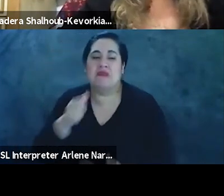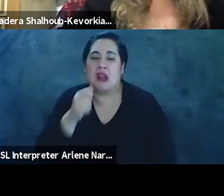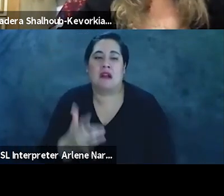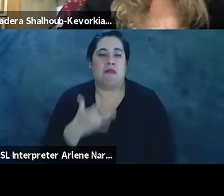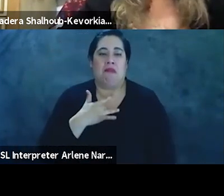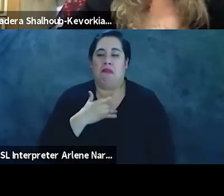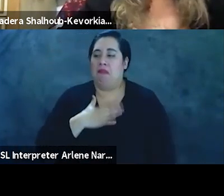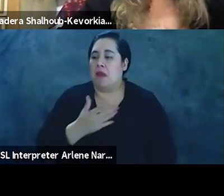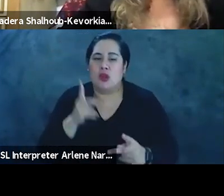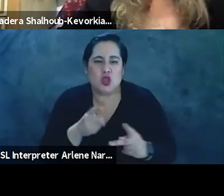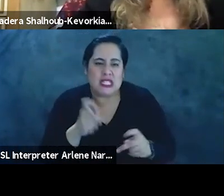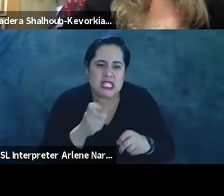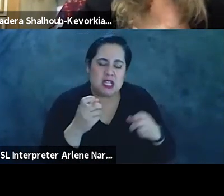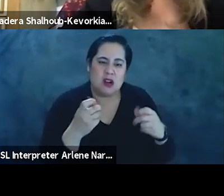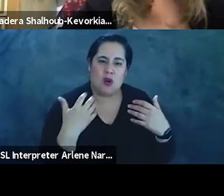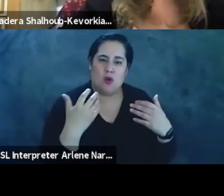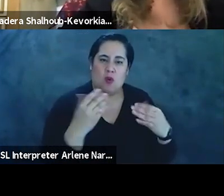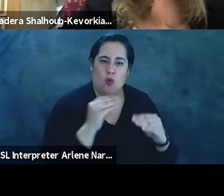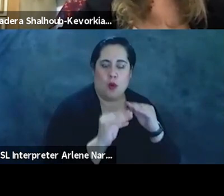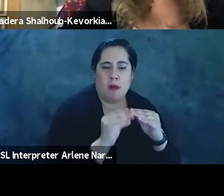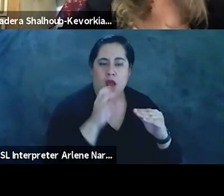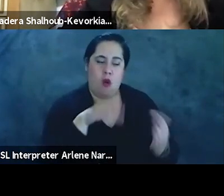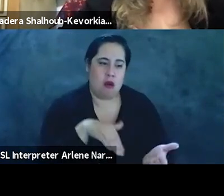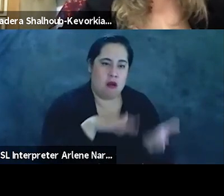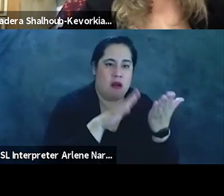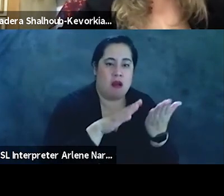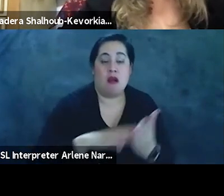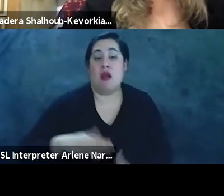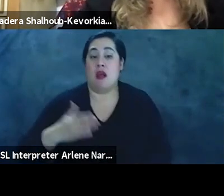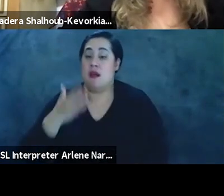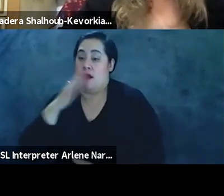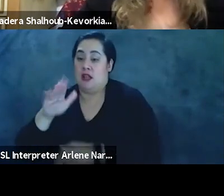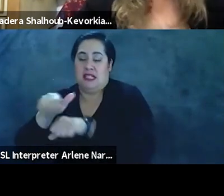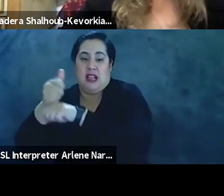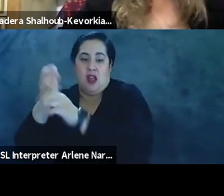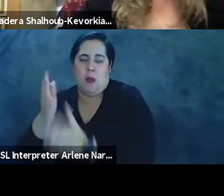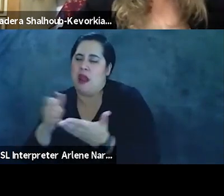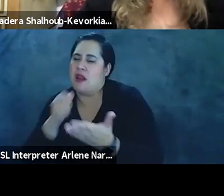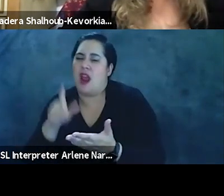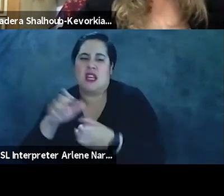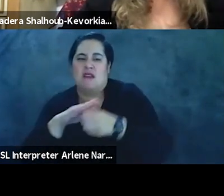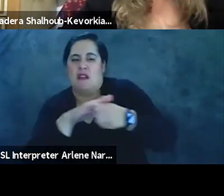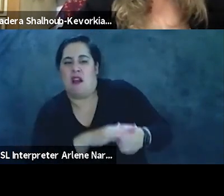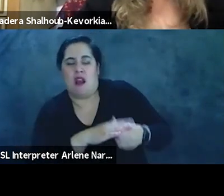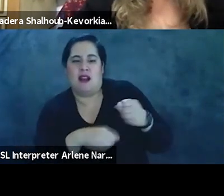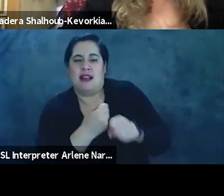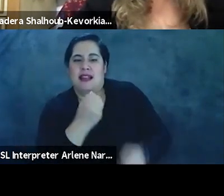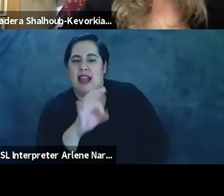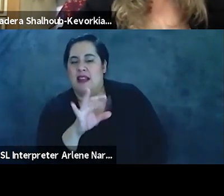reparation, or repair. Israeli settlerhood may no longer require the suppression or denial of 1948,